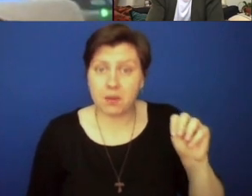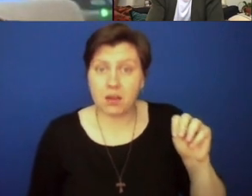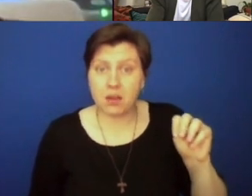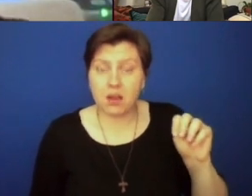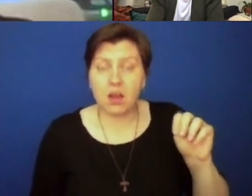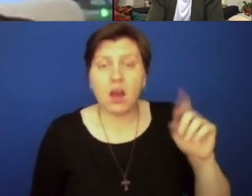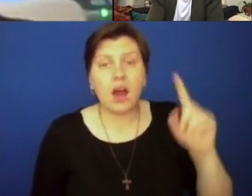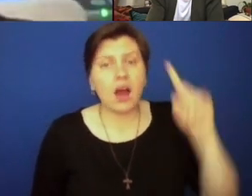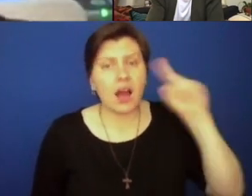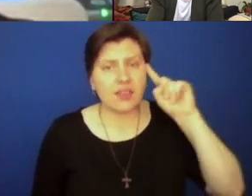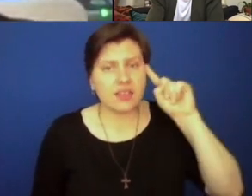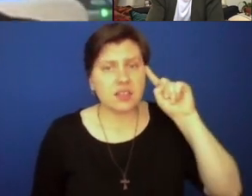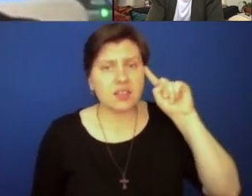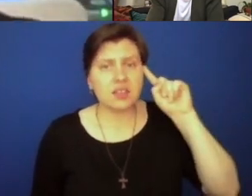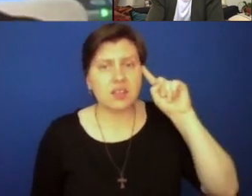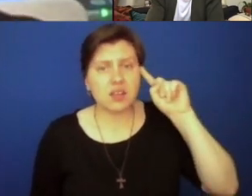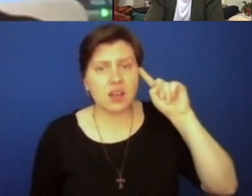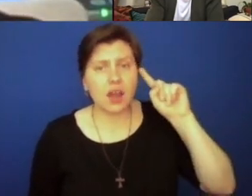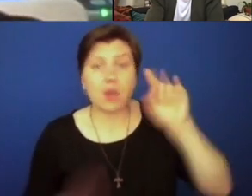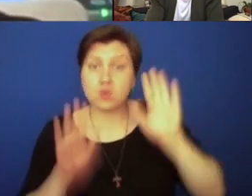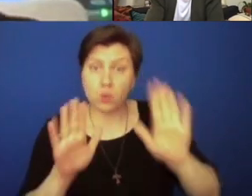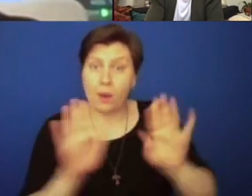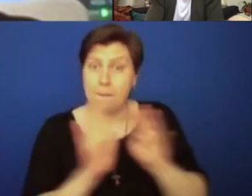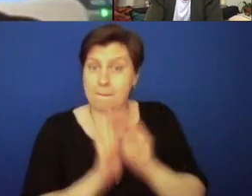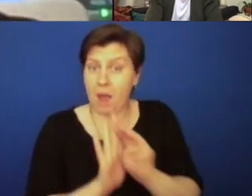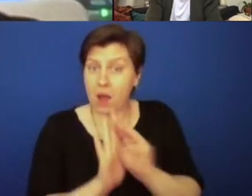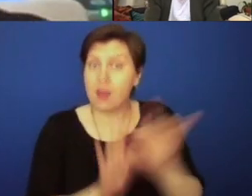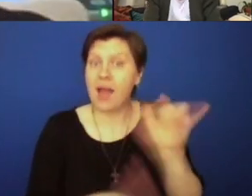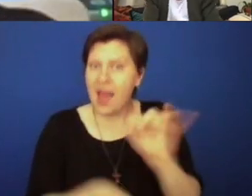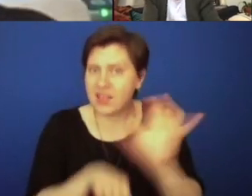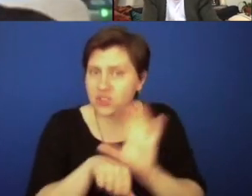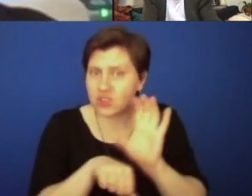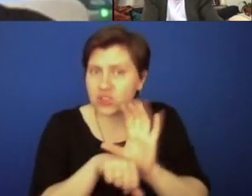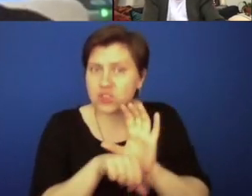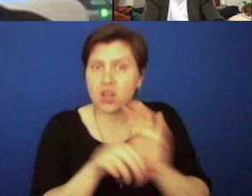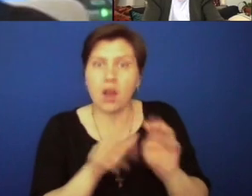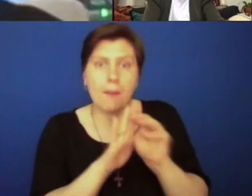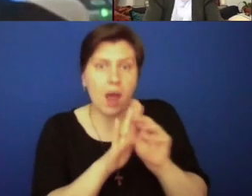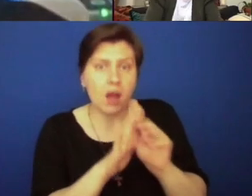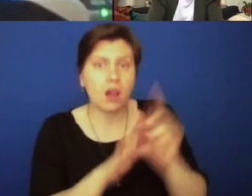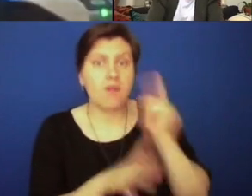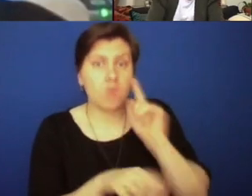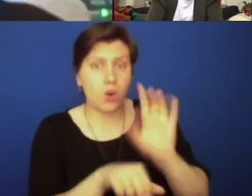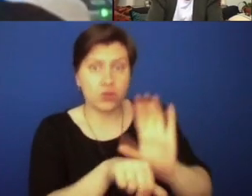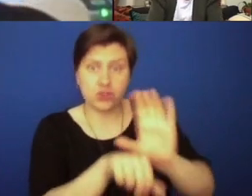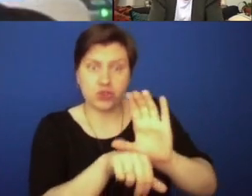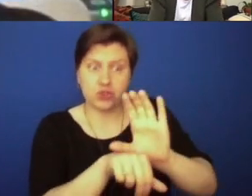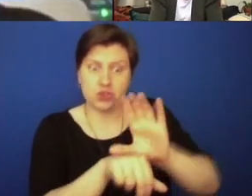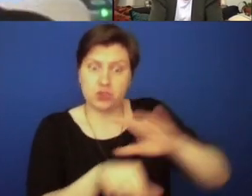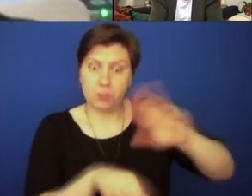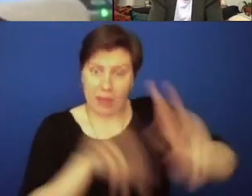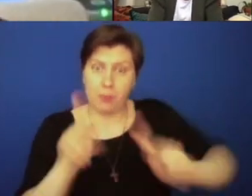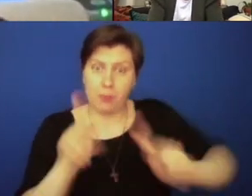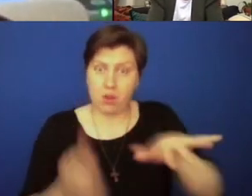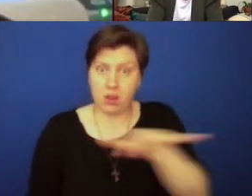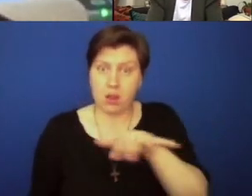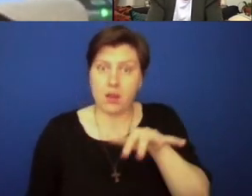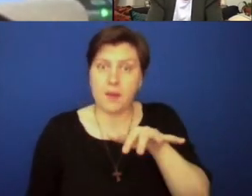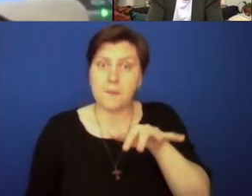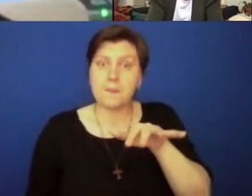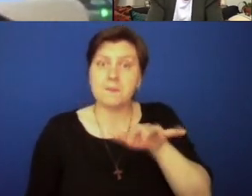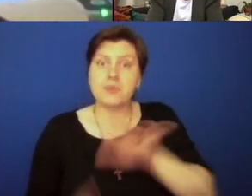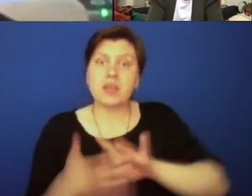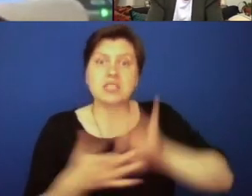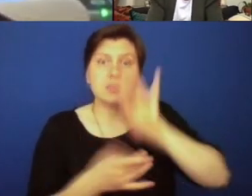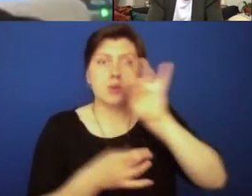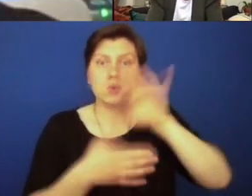and I think it's, it's a great model for us as a church to model for her and her members, the,